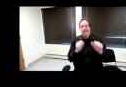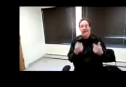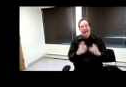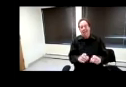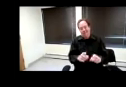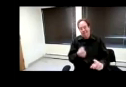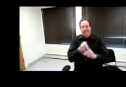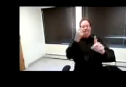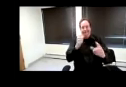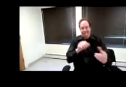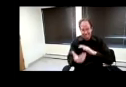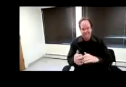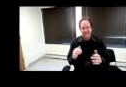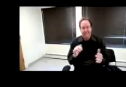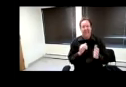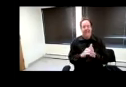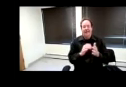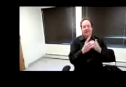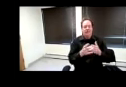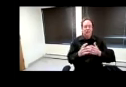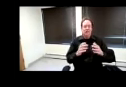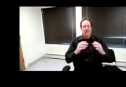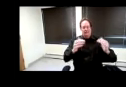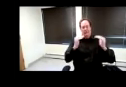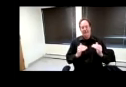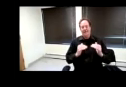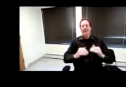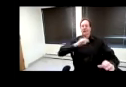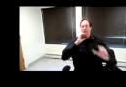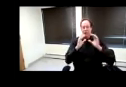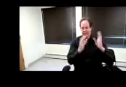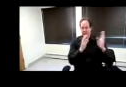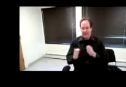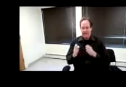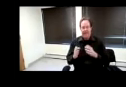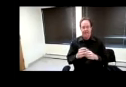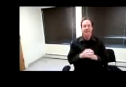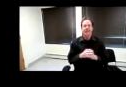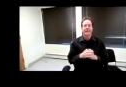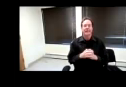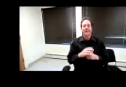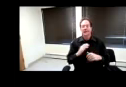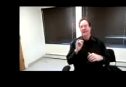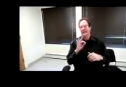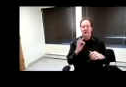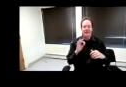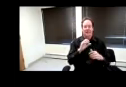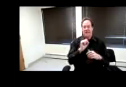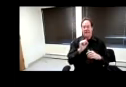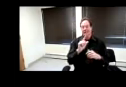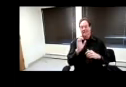So, that just kind of leads into the whole communication plan. Whether it's, you know, you have a Slack channel dedicated